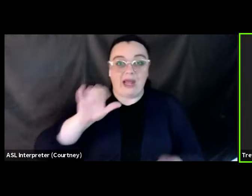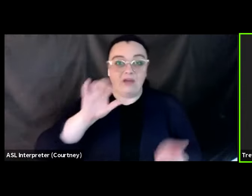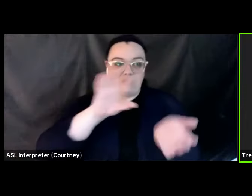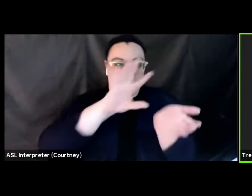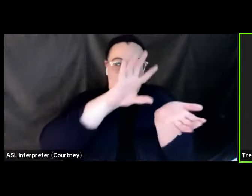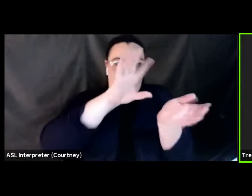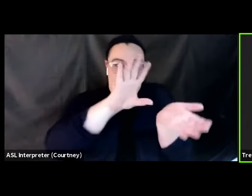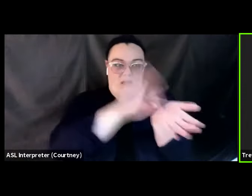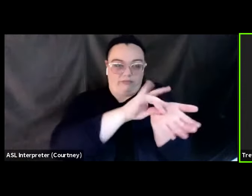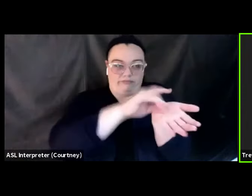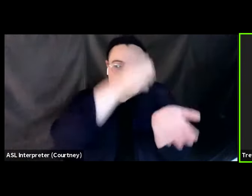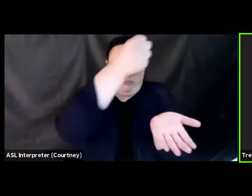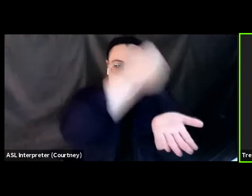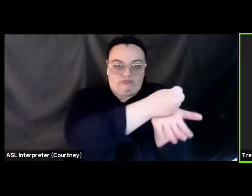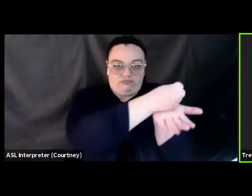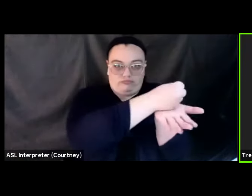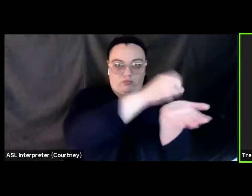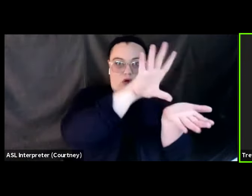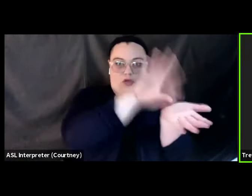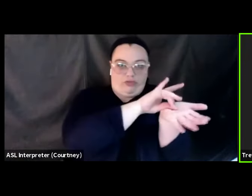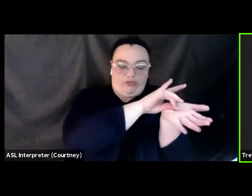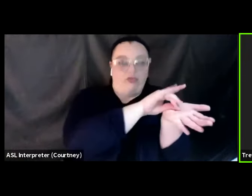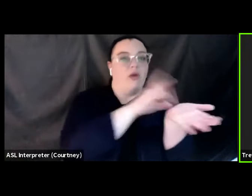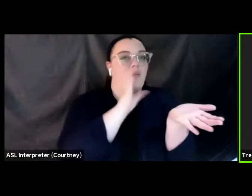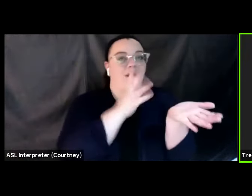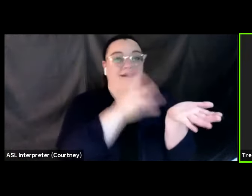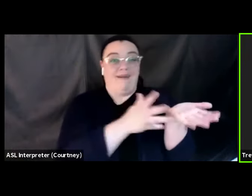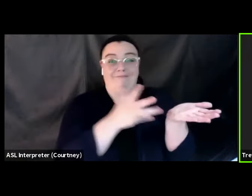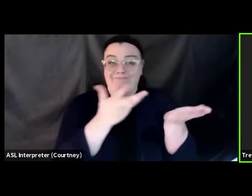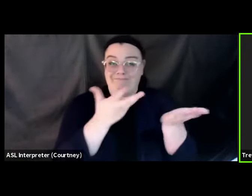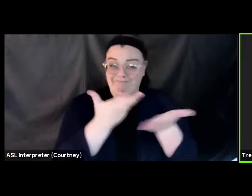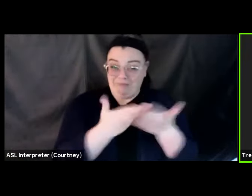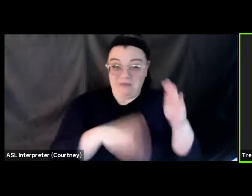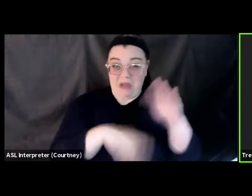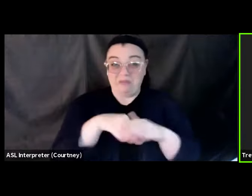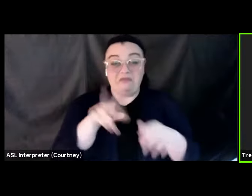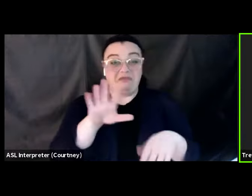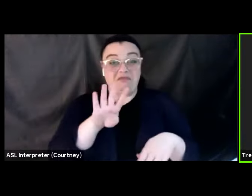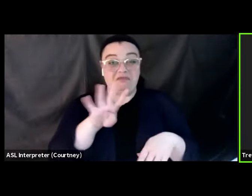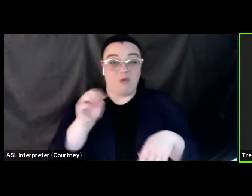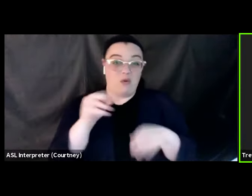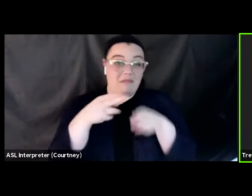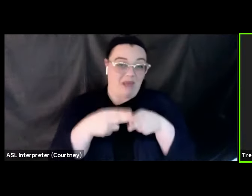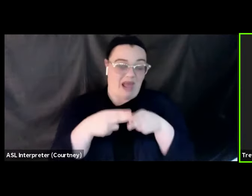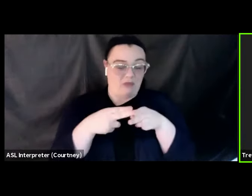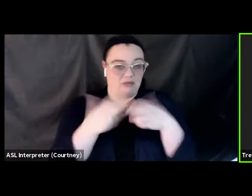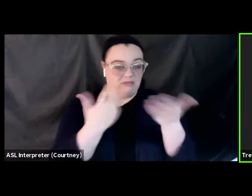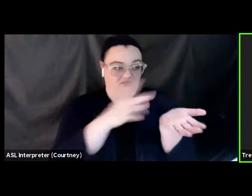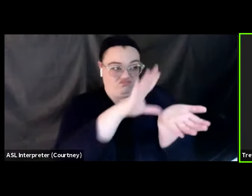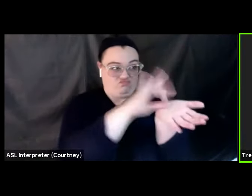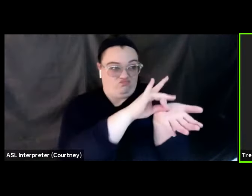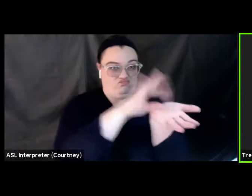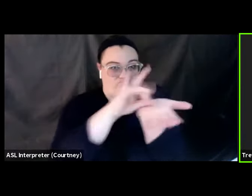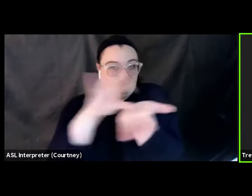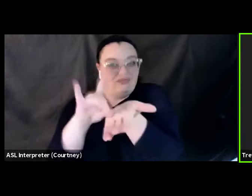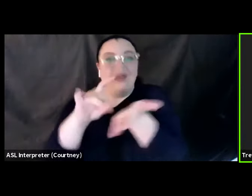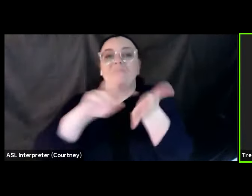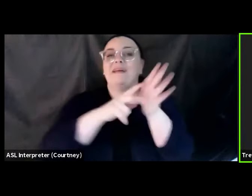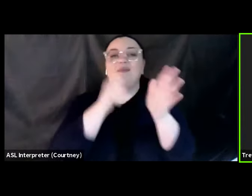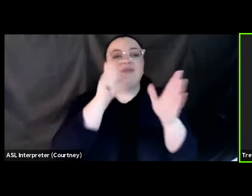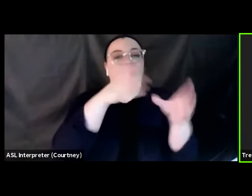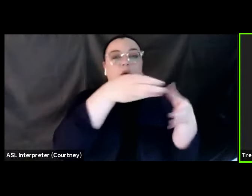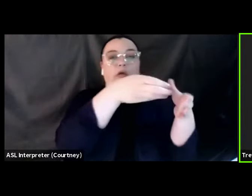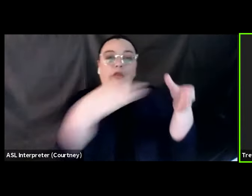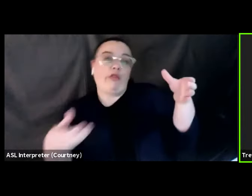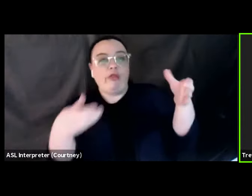including bases. So items up to 40 pounds. And one pack of that can secure up to 40 items. And you'll find these in